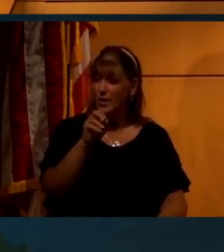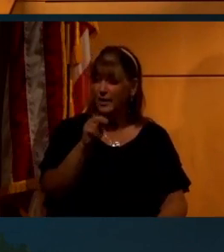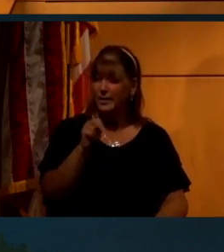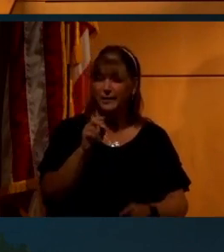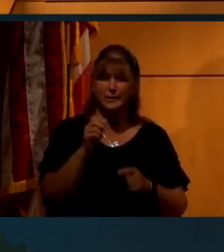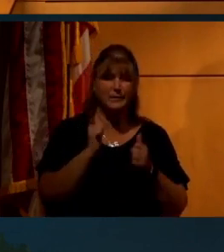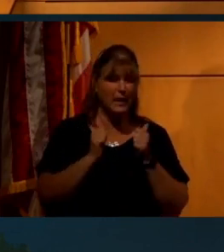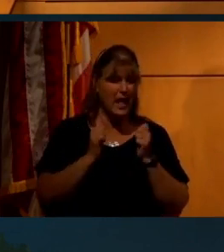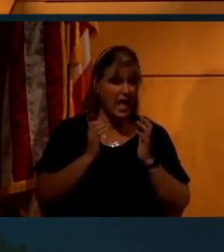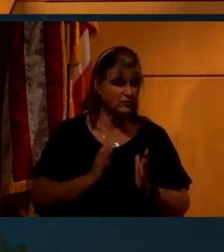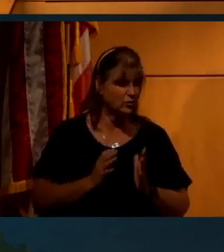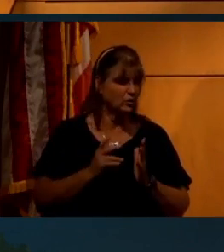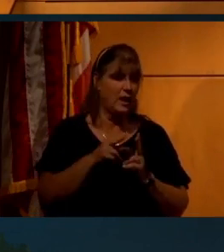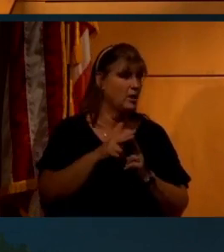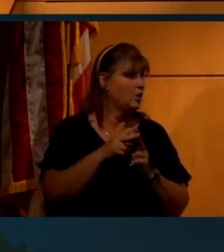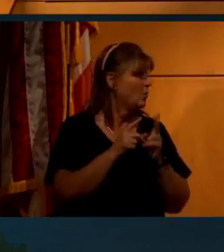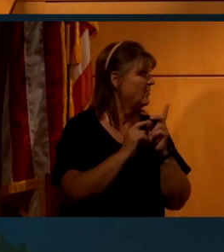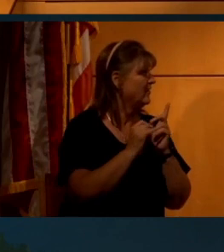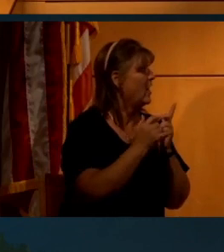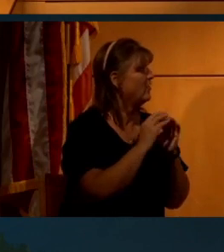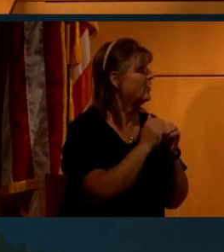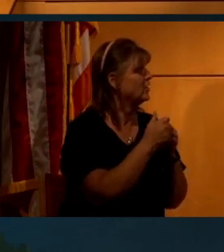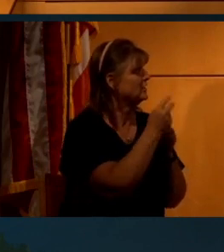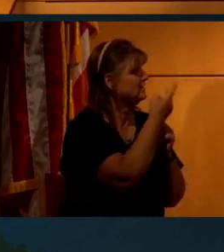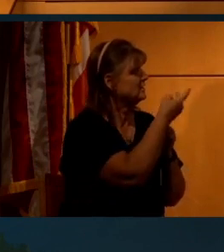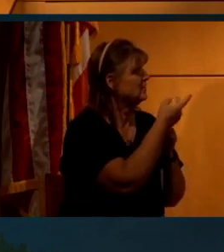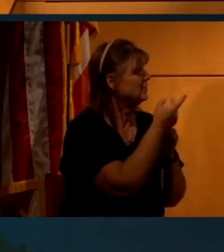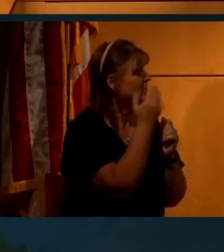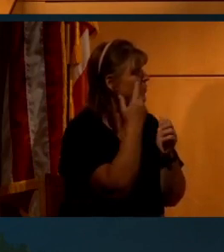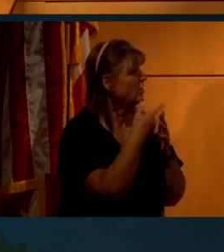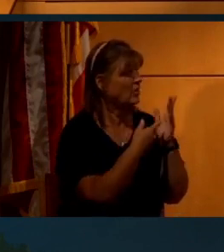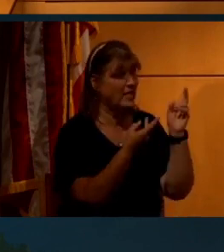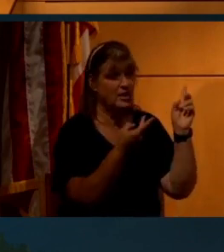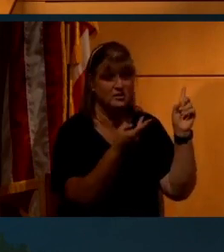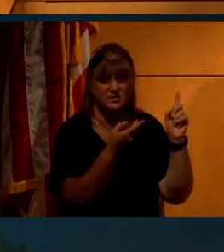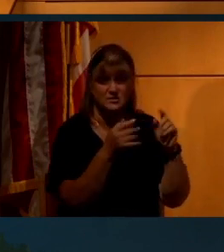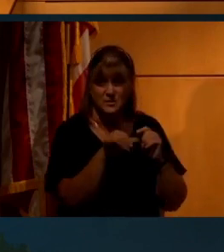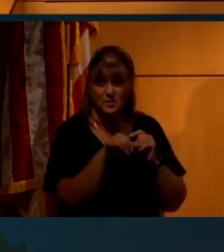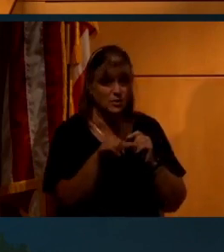actor. You know what these two men have in common? Anyone? Anyone?